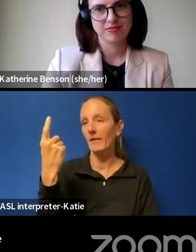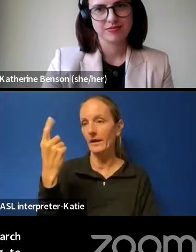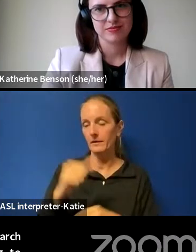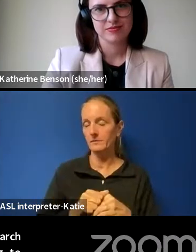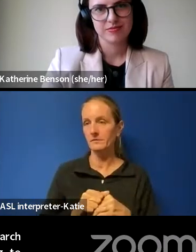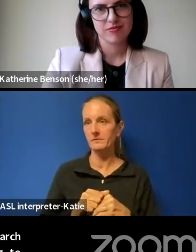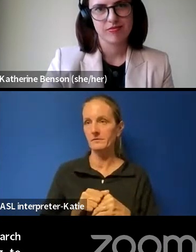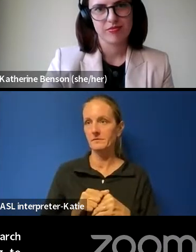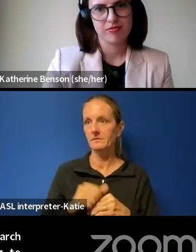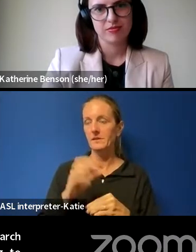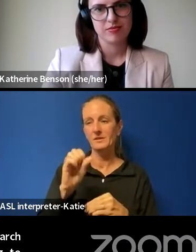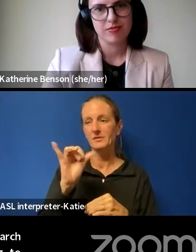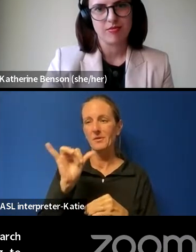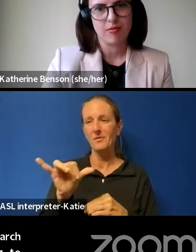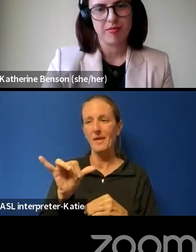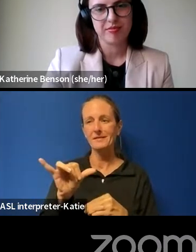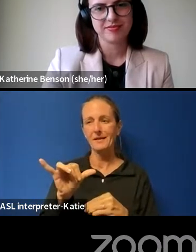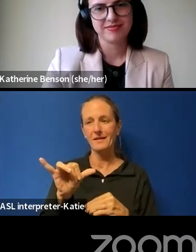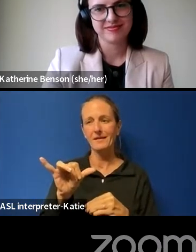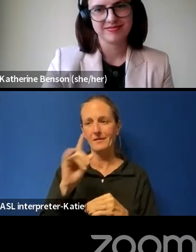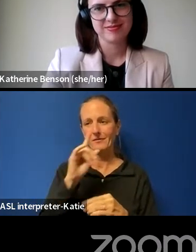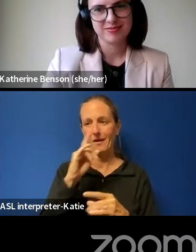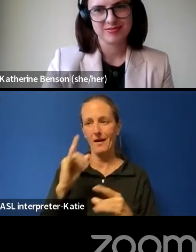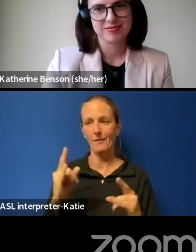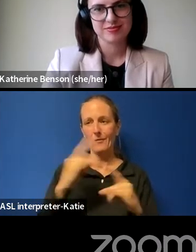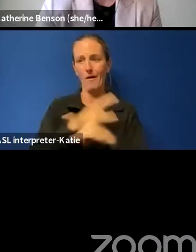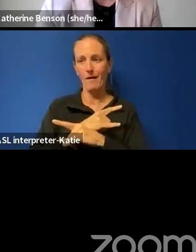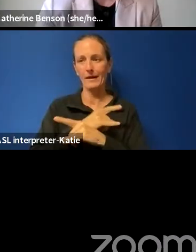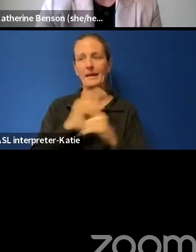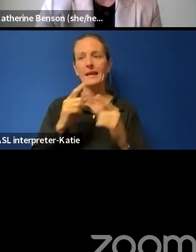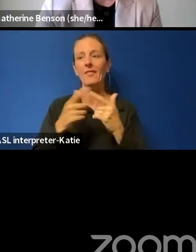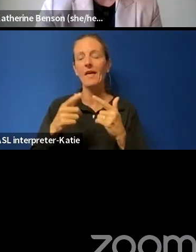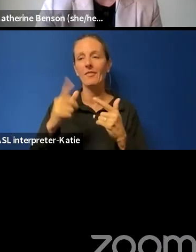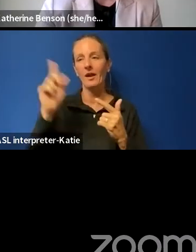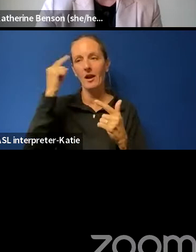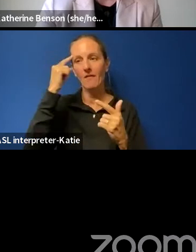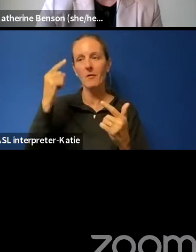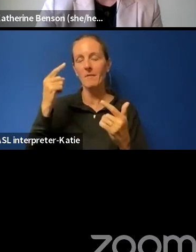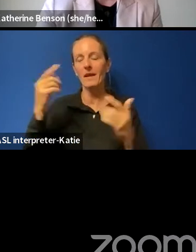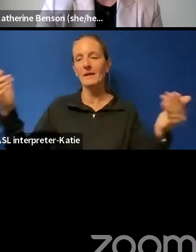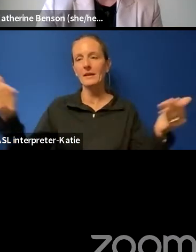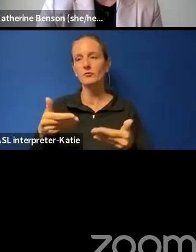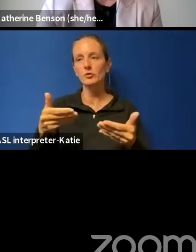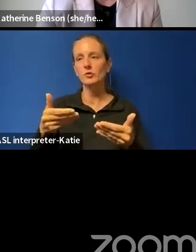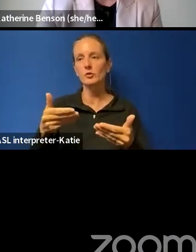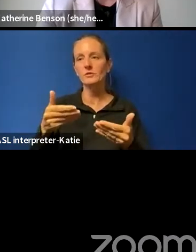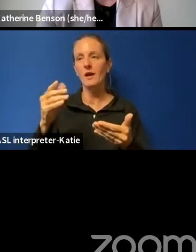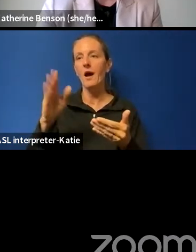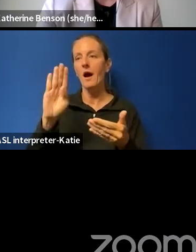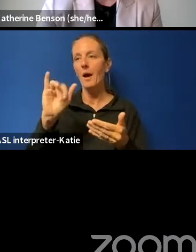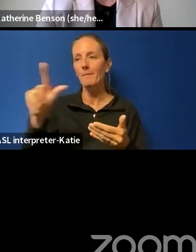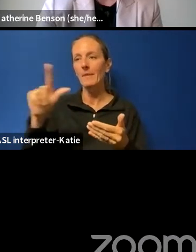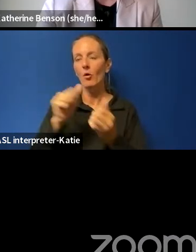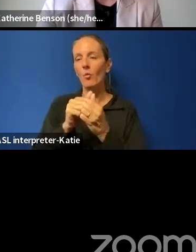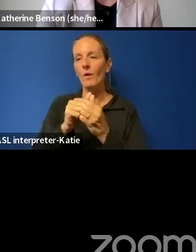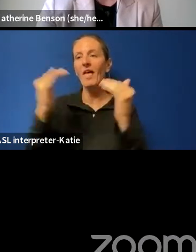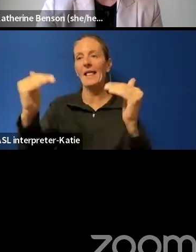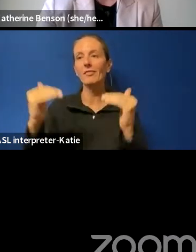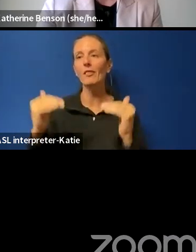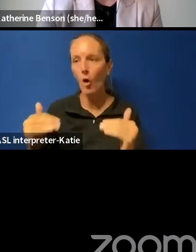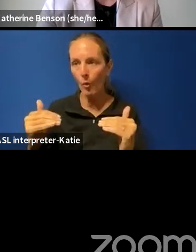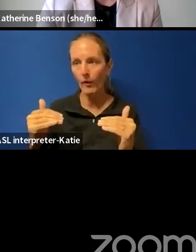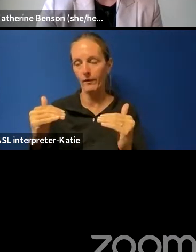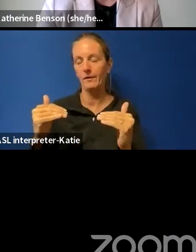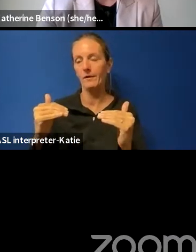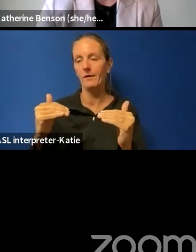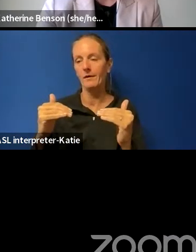which is pretty ironic given that then the government introduced a bill with a lower threshold. But anyhow, I'm thinking that maybe we could look